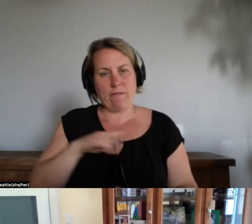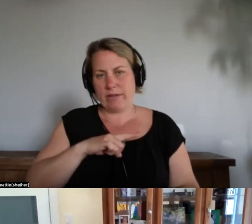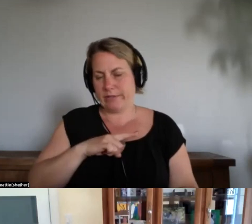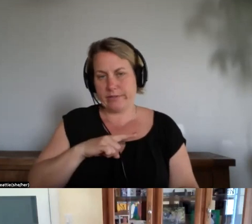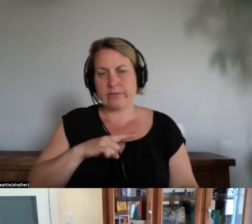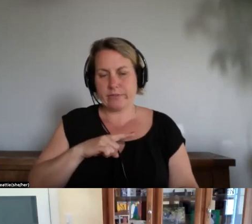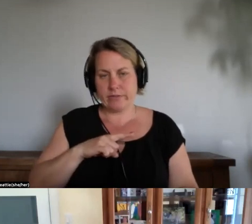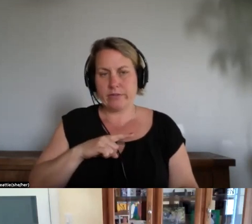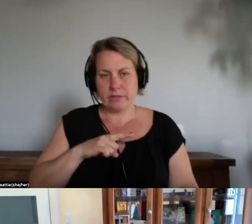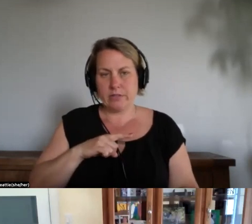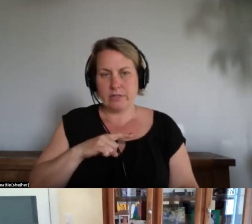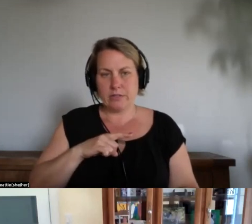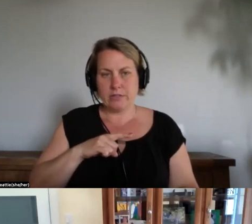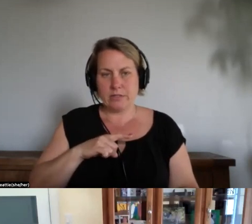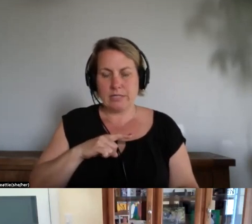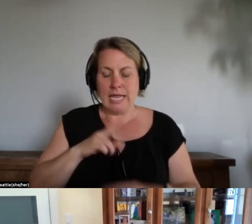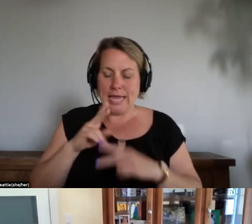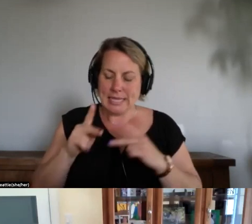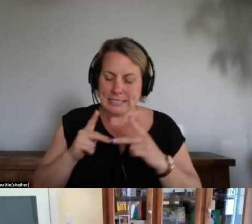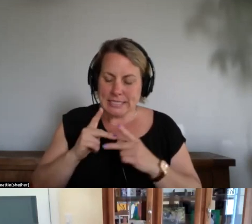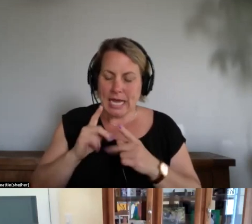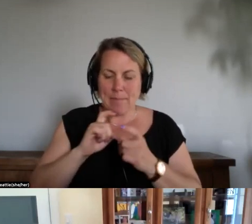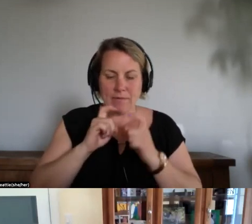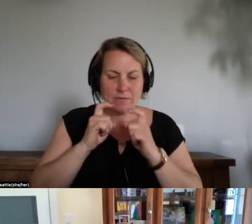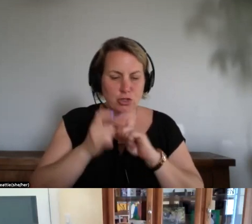extent of change that's happened in the brain